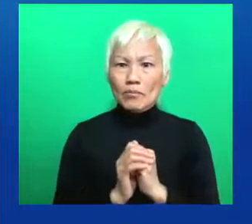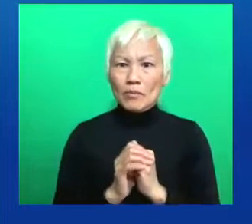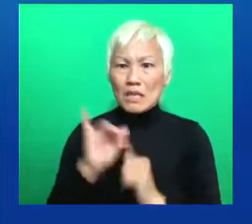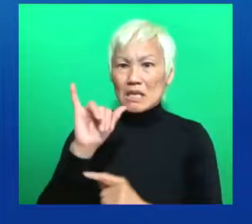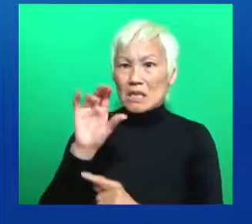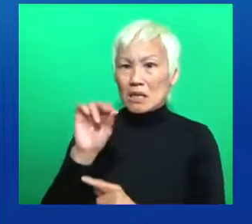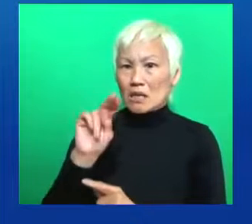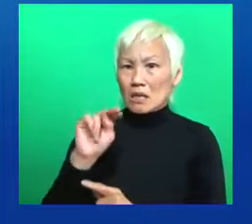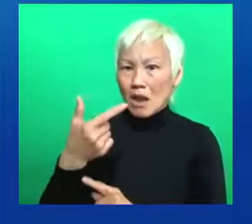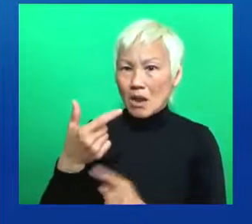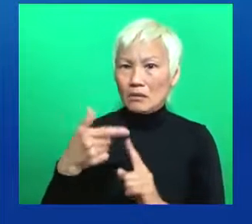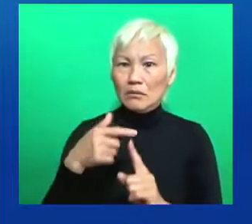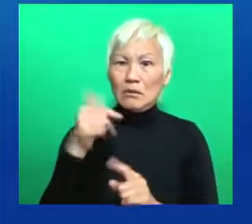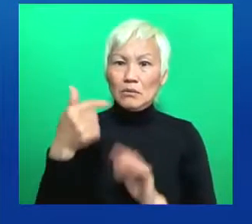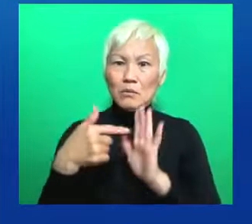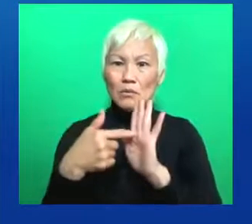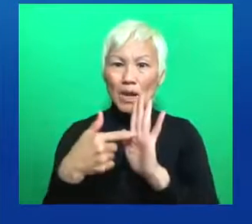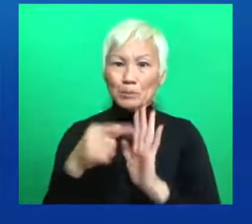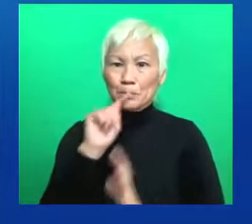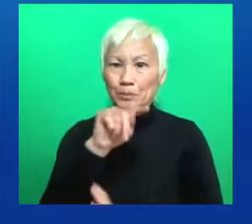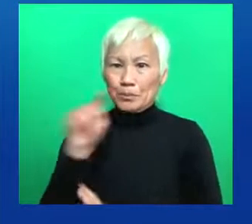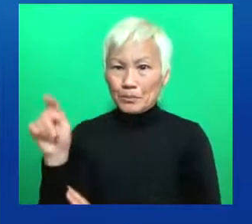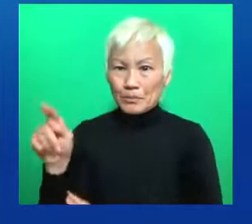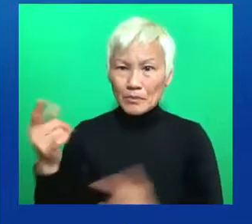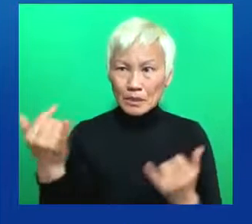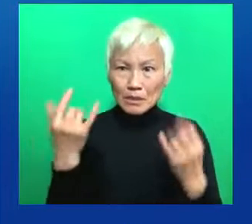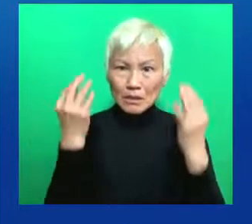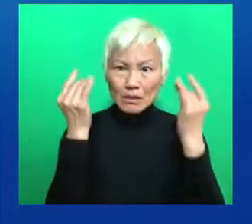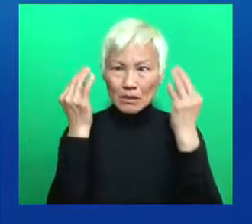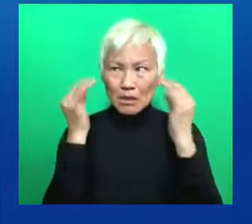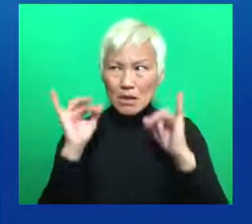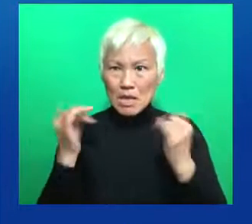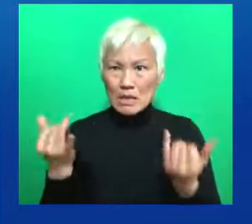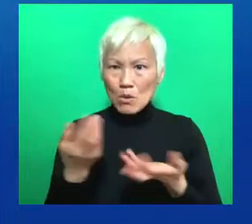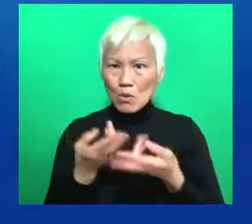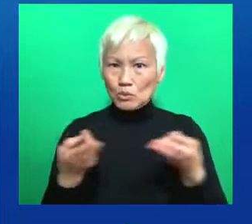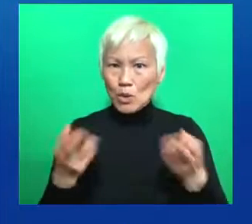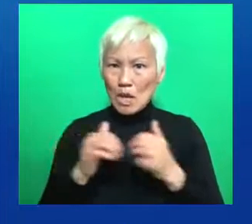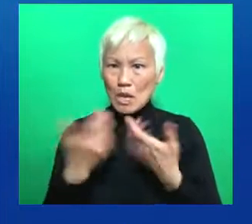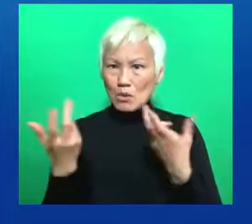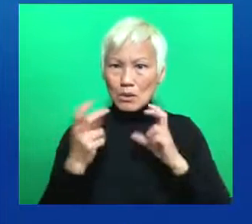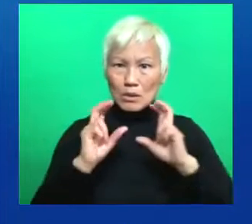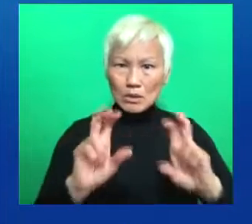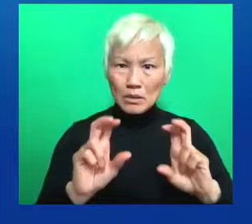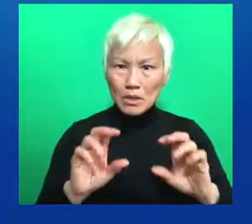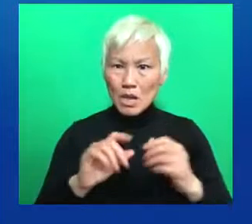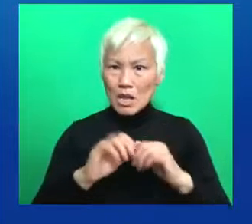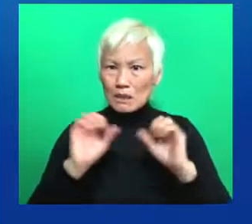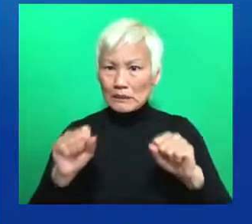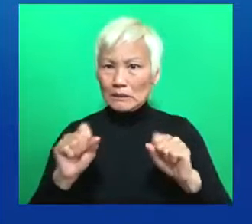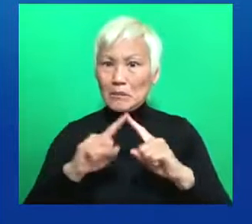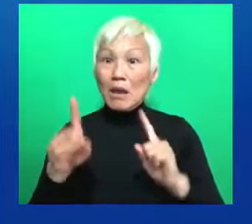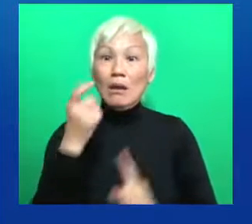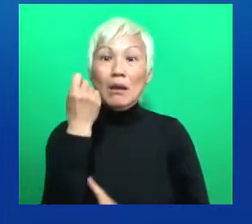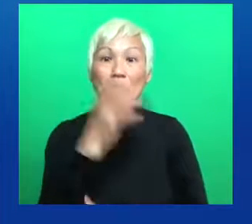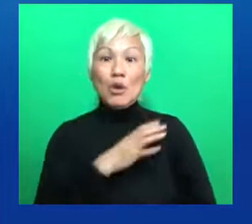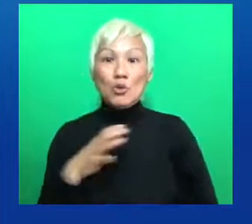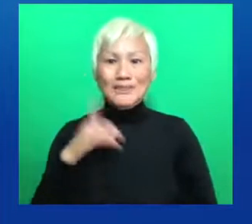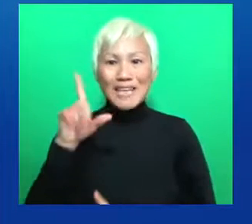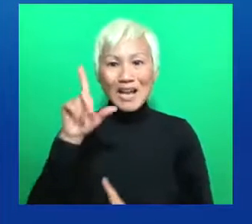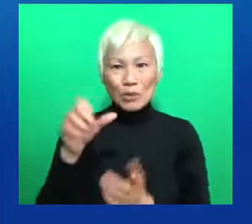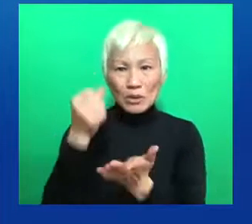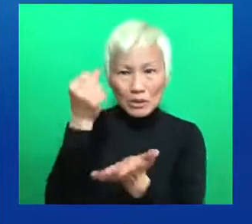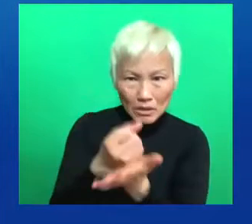equal access to underserved communities is valuable work that Congress must codify and continue. I